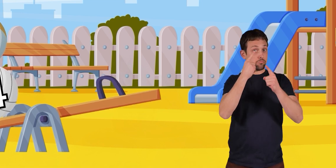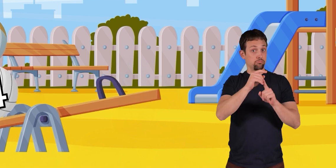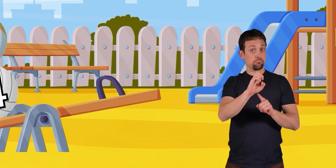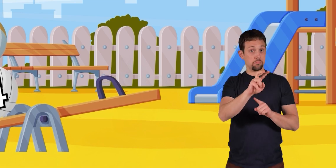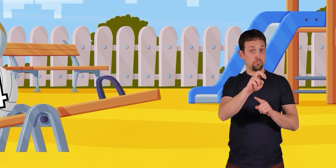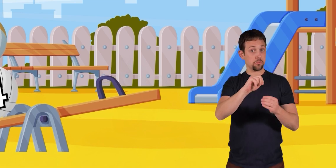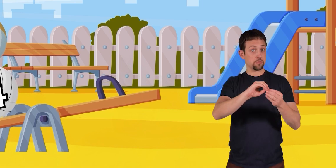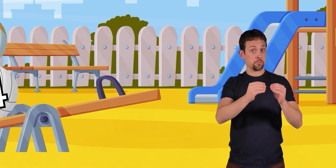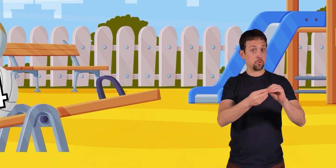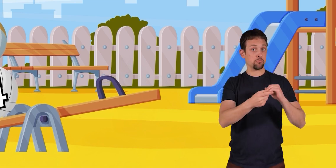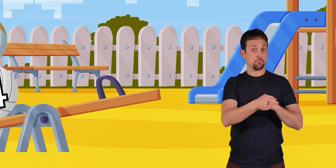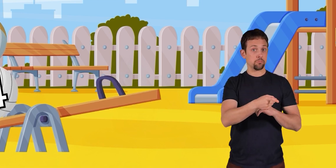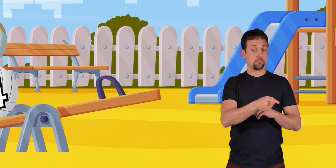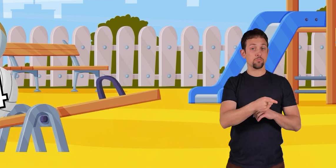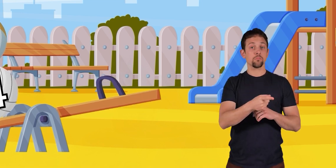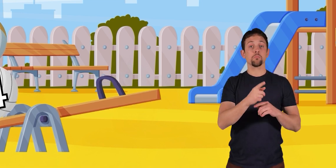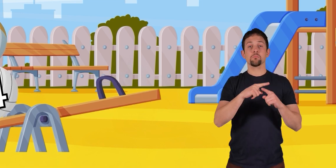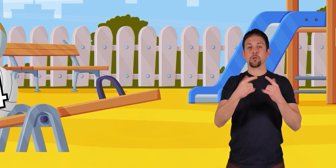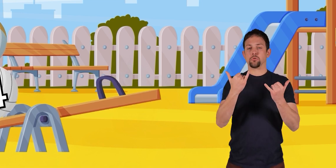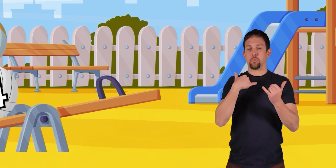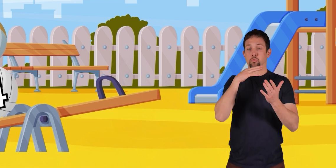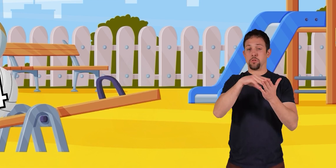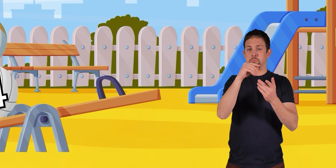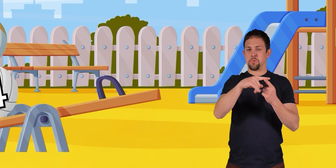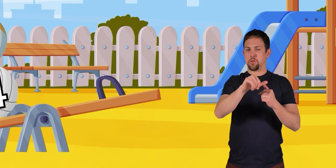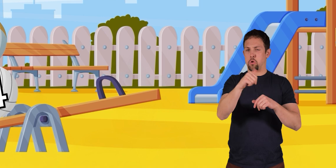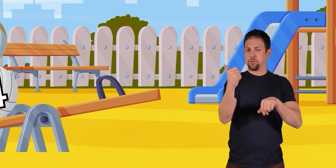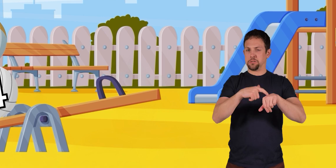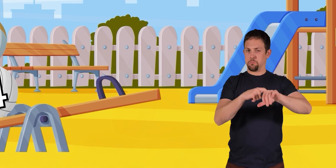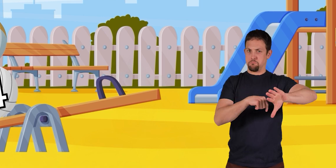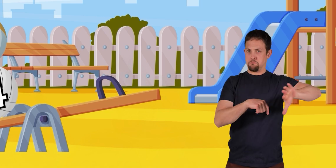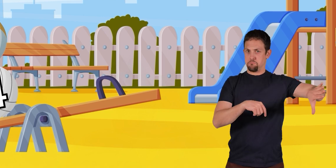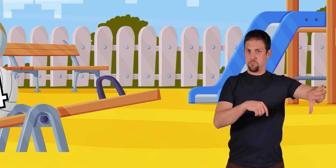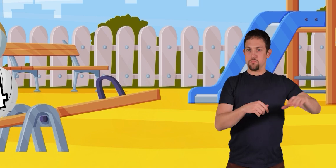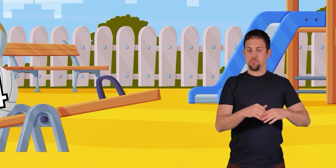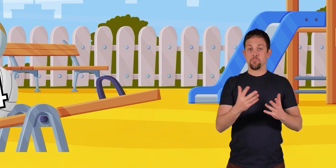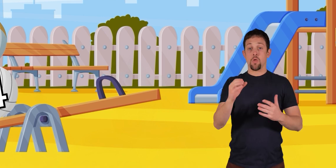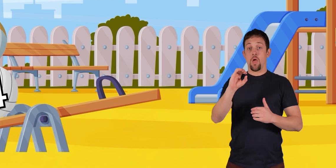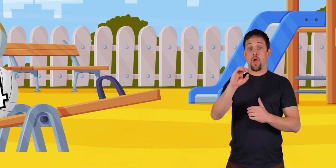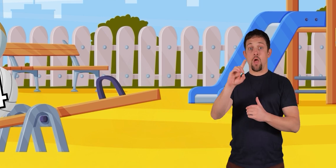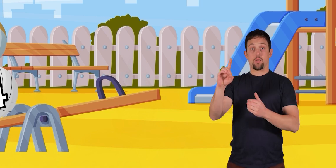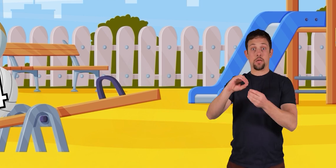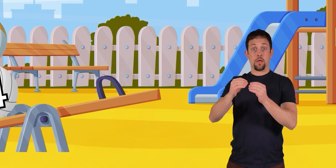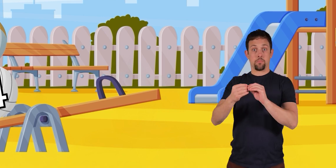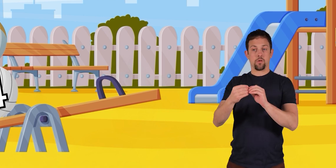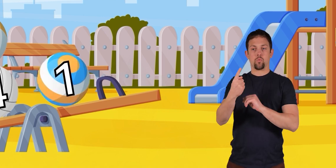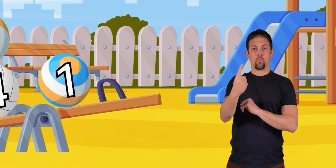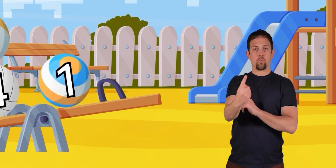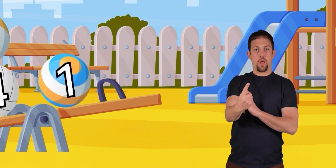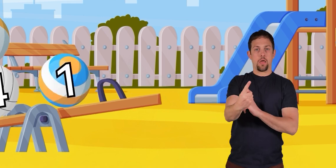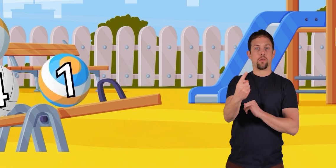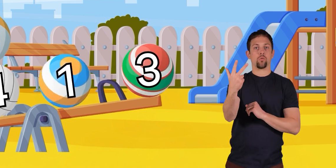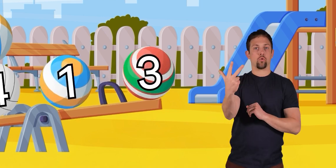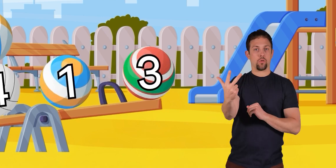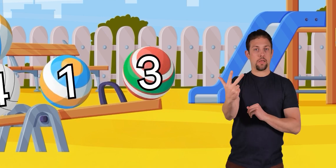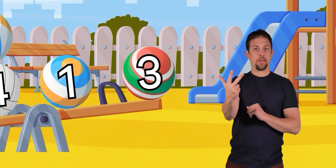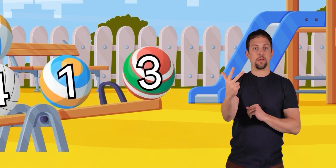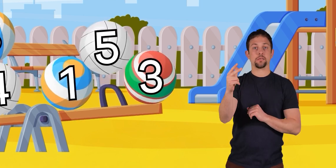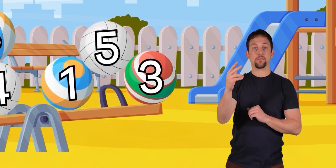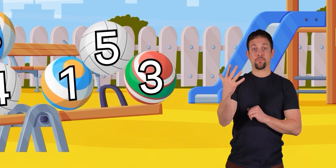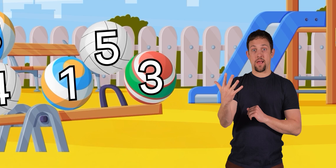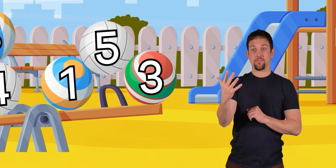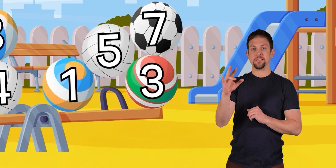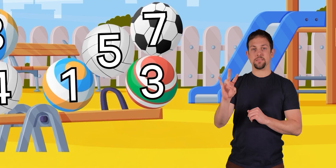also considered to be an even number, but we will learn more about that another time. Odd numbers are 1, 3,